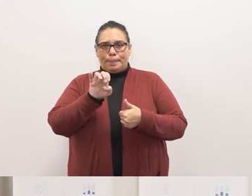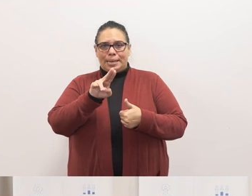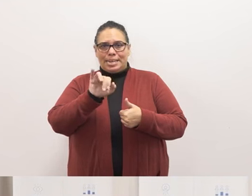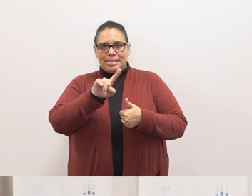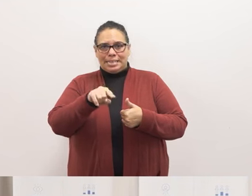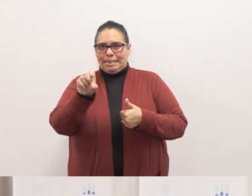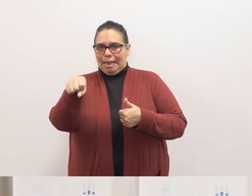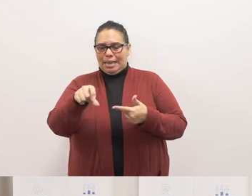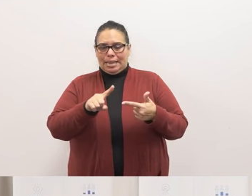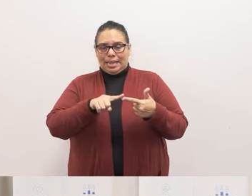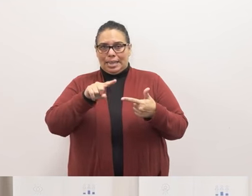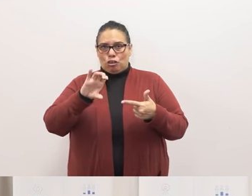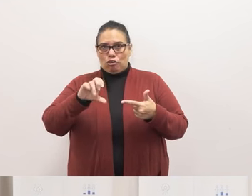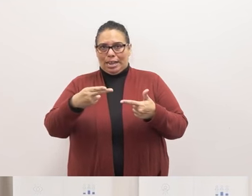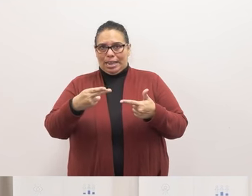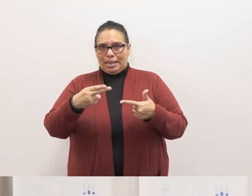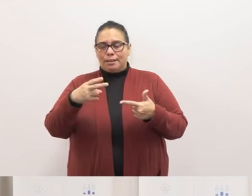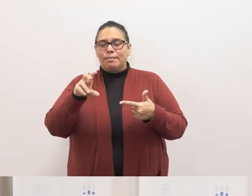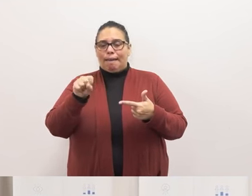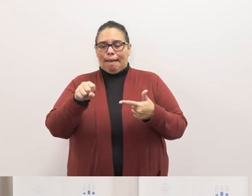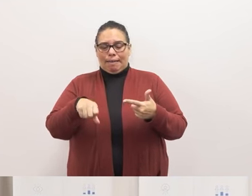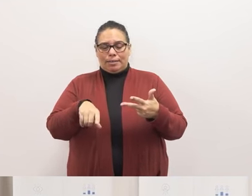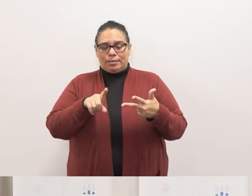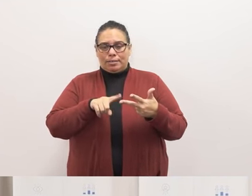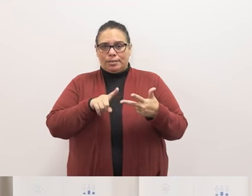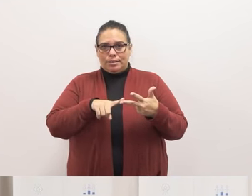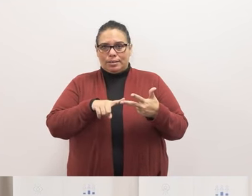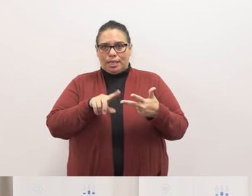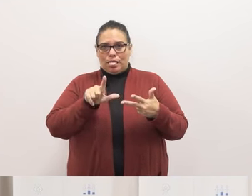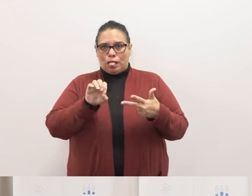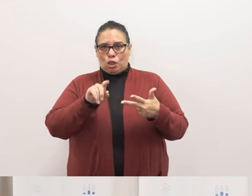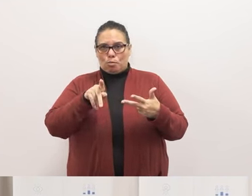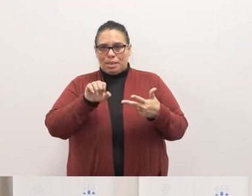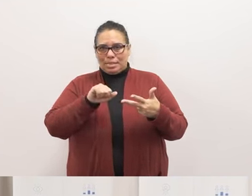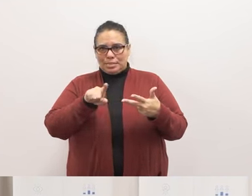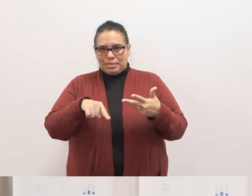president craighead aye member lopez